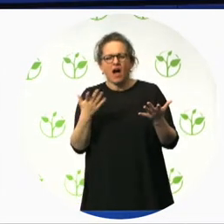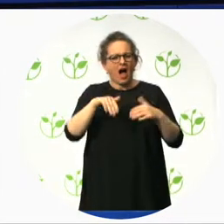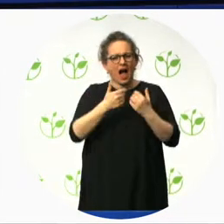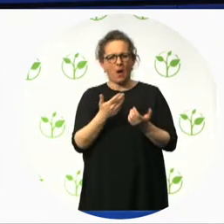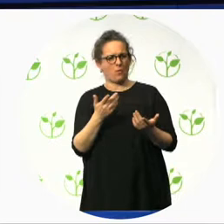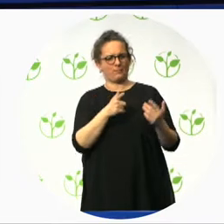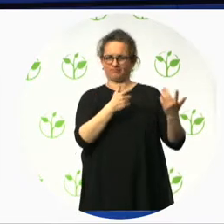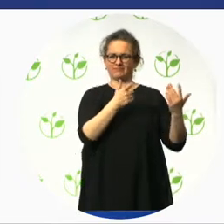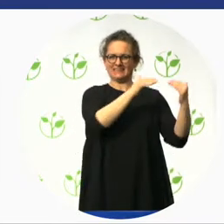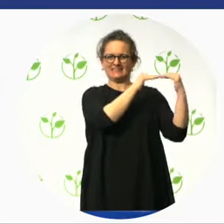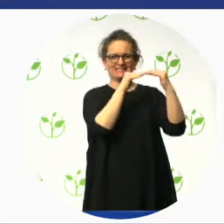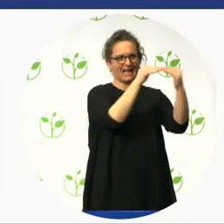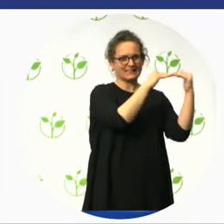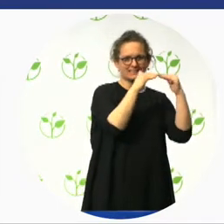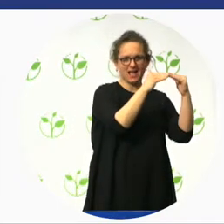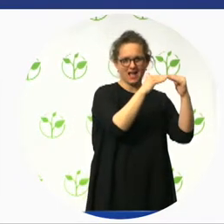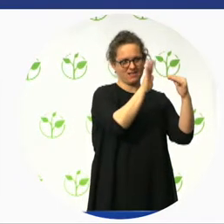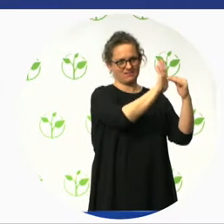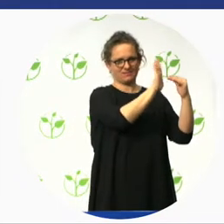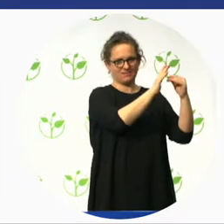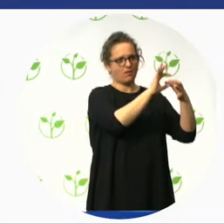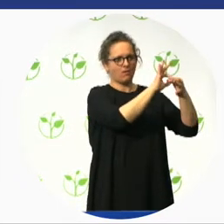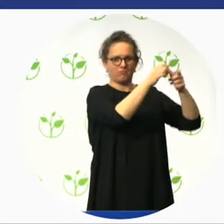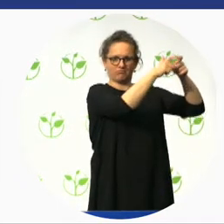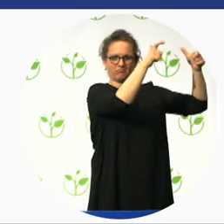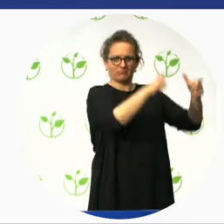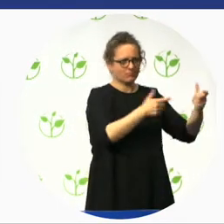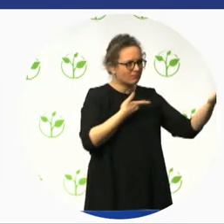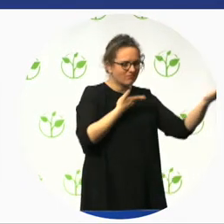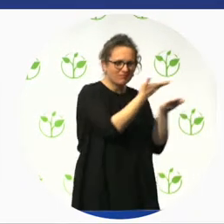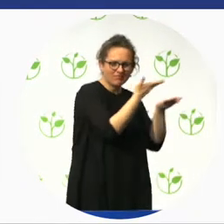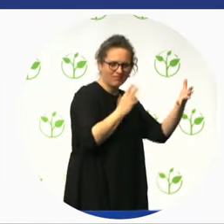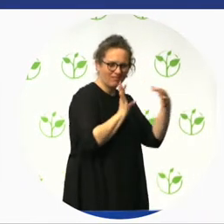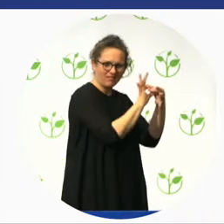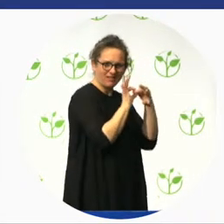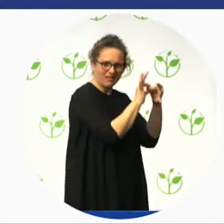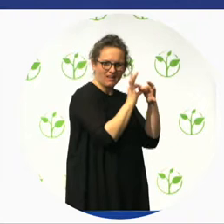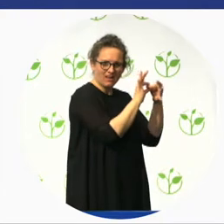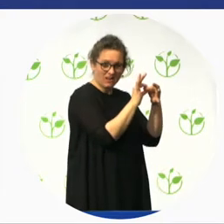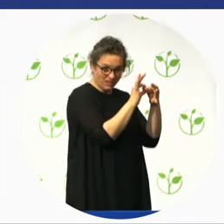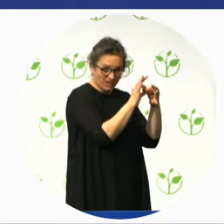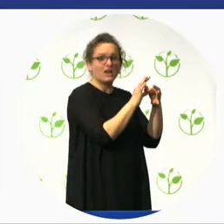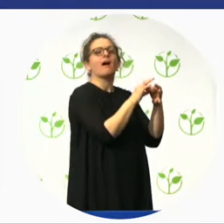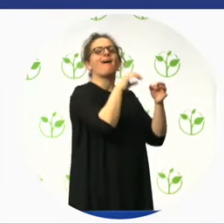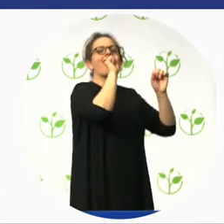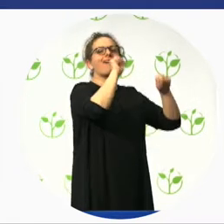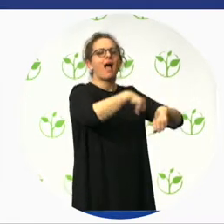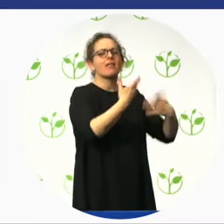It's an online platform that does several things. It's where participants get their results or their scorecard.